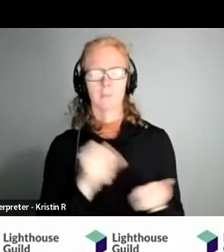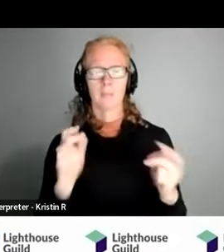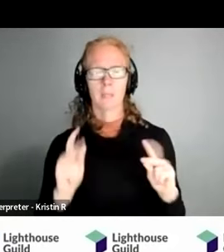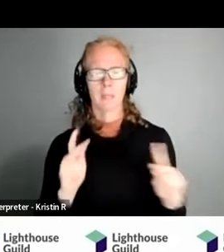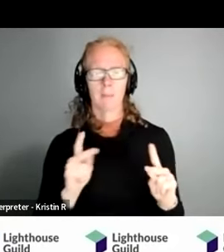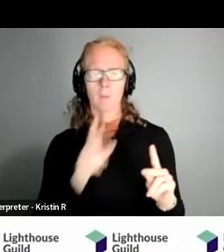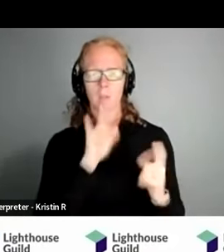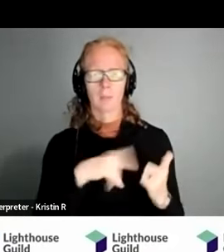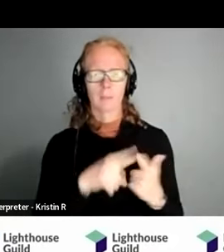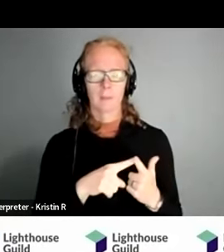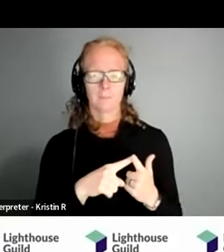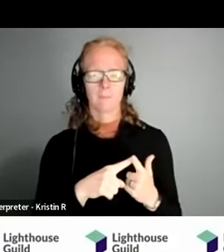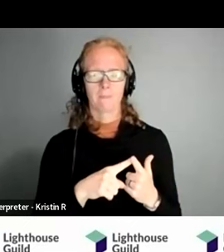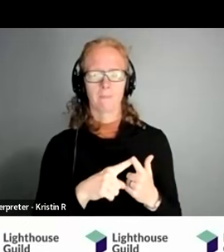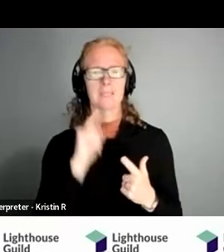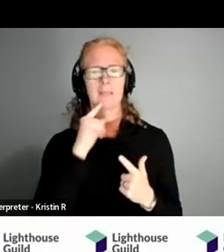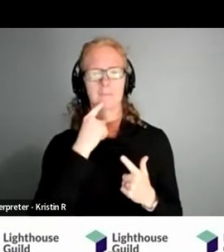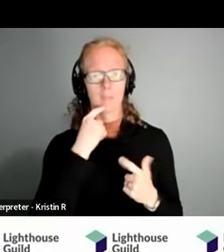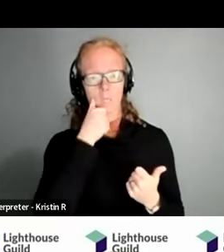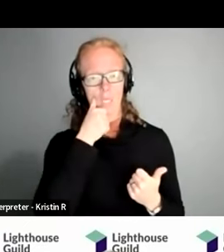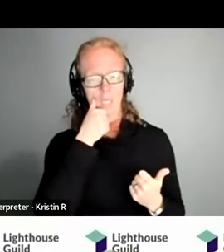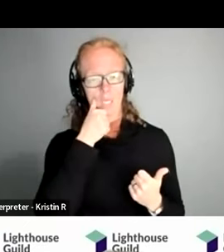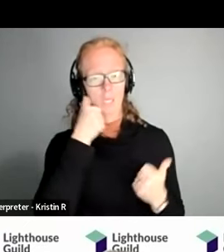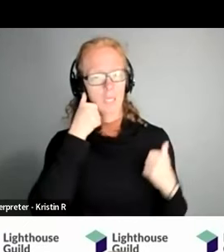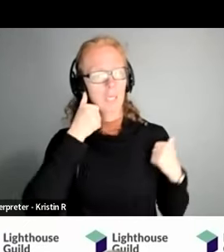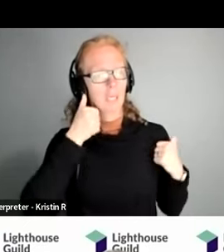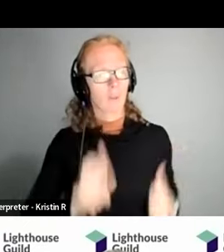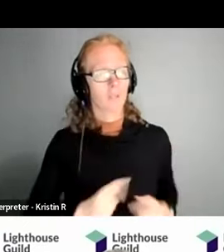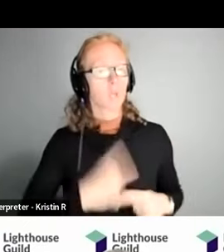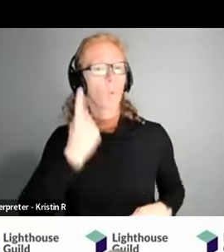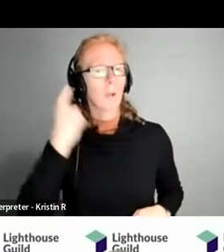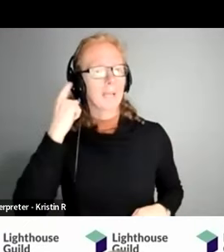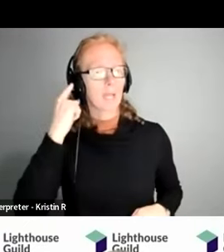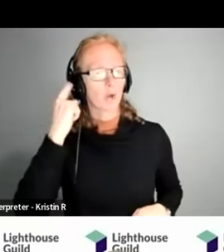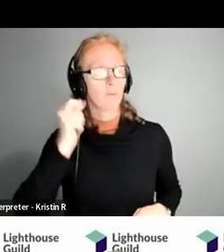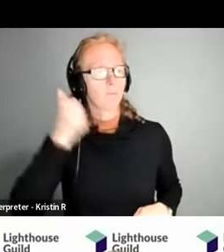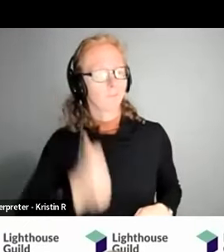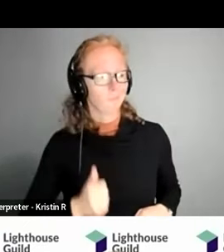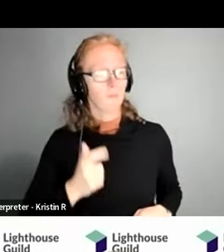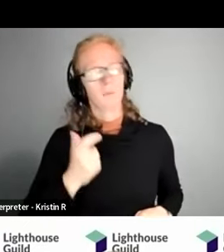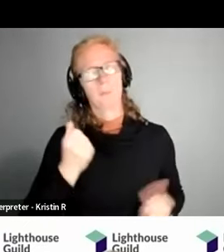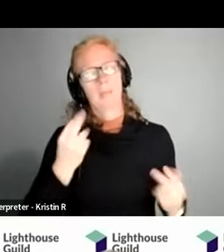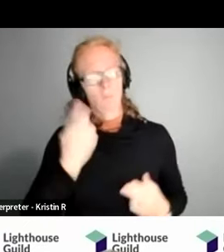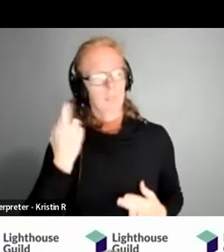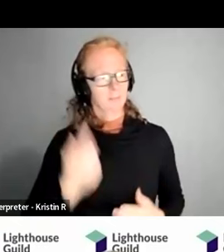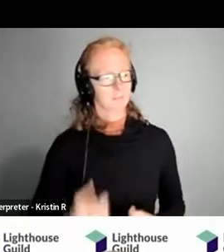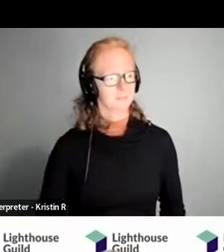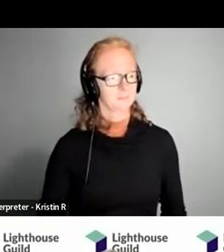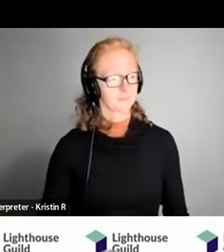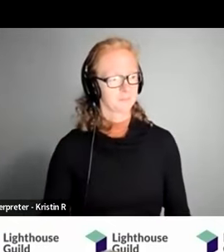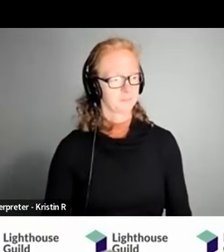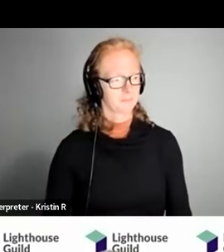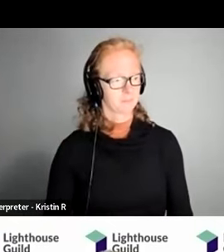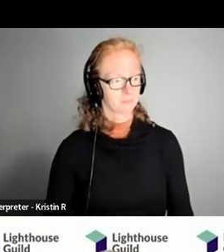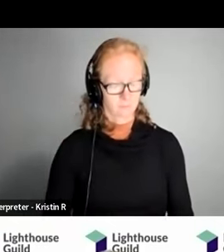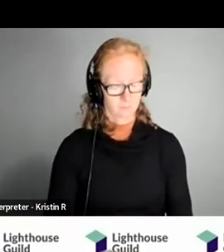wrote in about how they have severe hearing loss in just one ear i guess a variety of reasons that might have occurred so are they